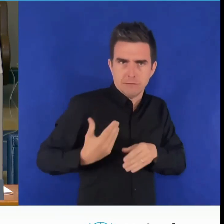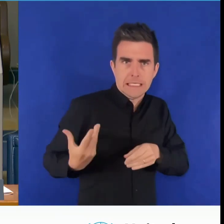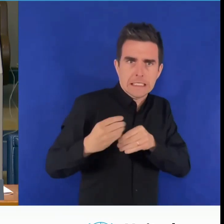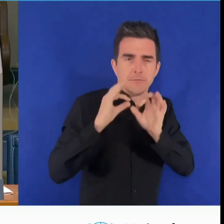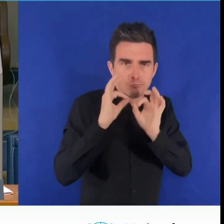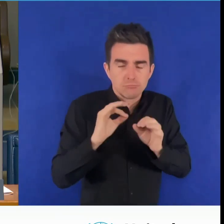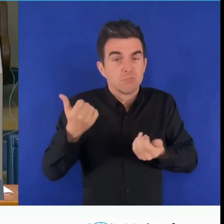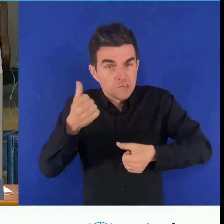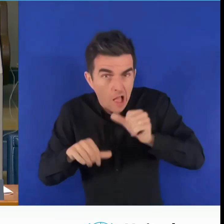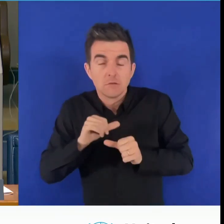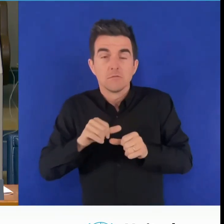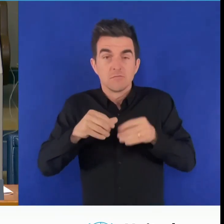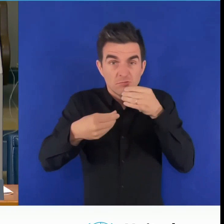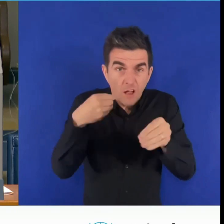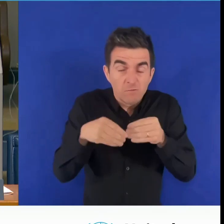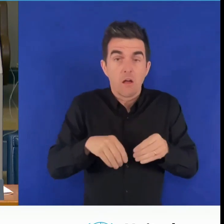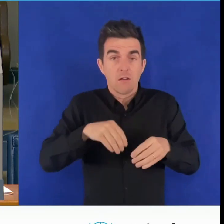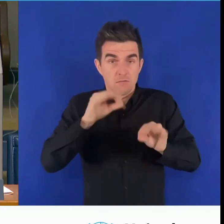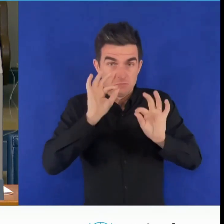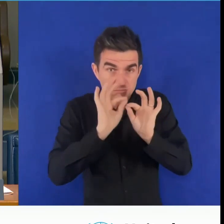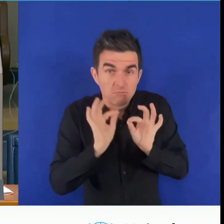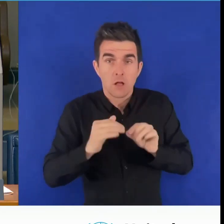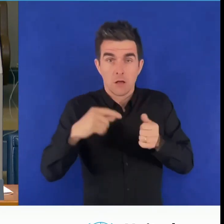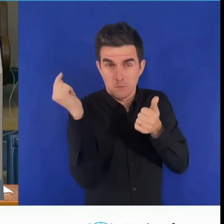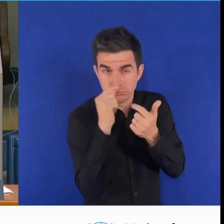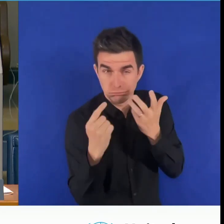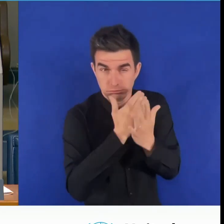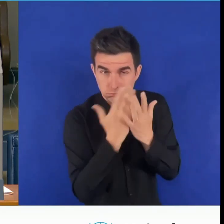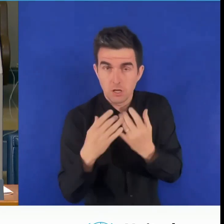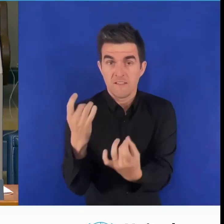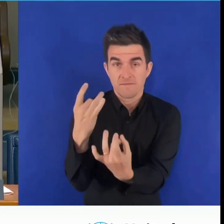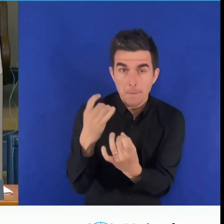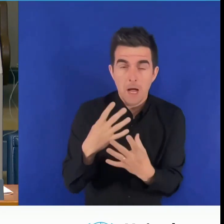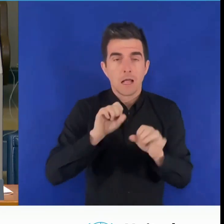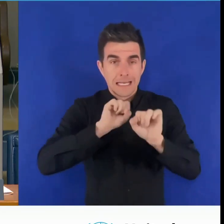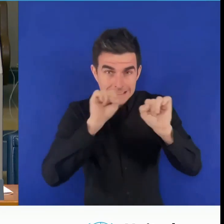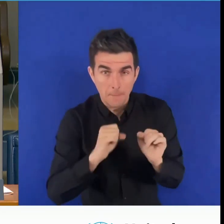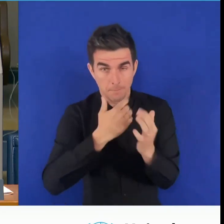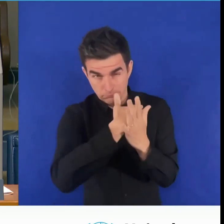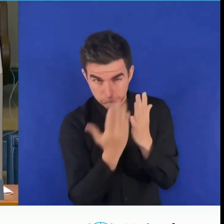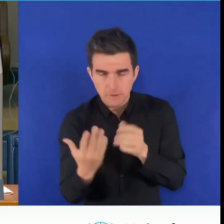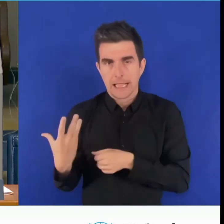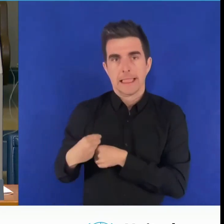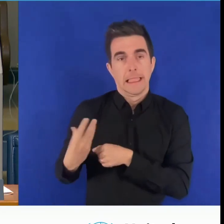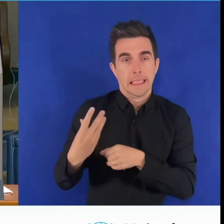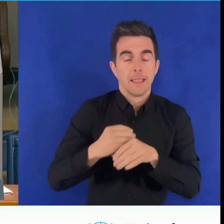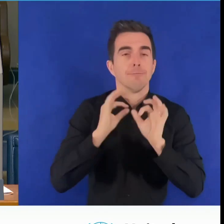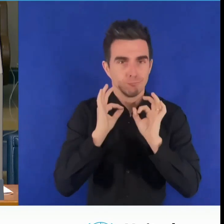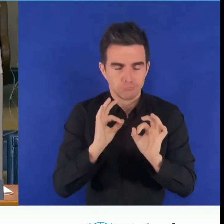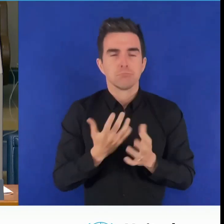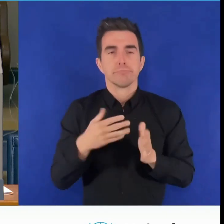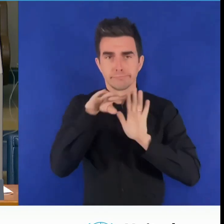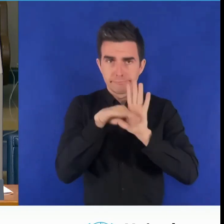for technology and artificial intelligence, to regulate accessibility requirements, to ensure the protection of personal information of